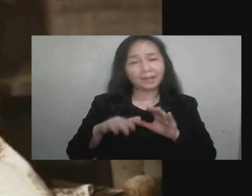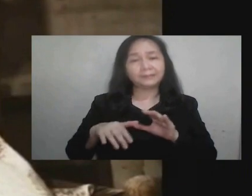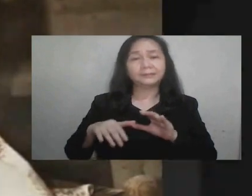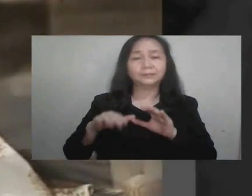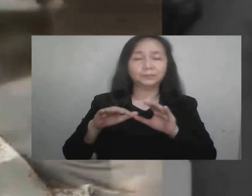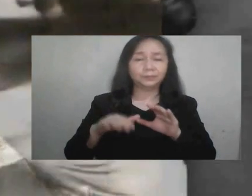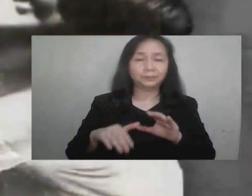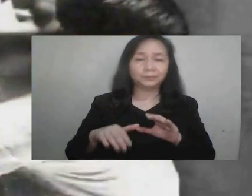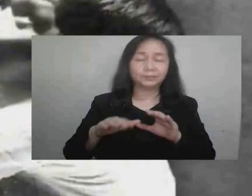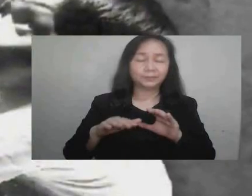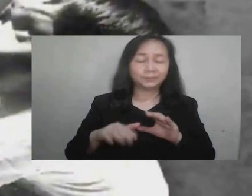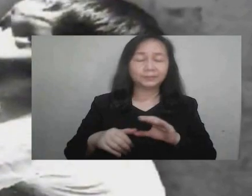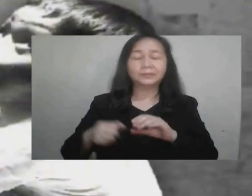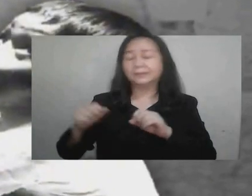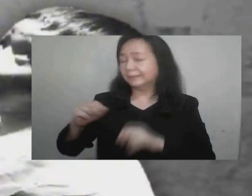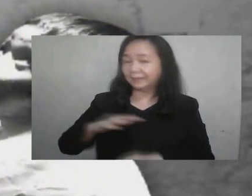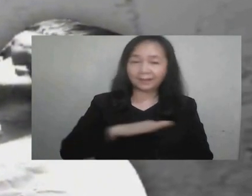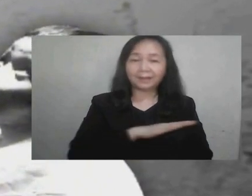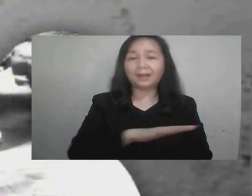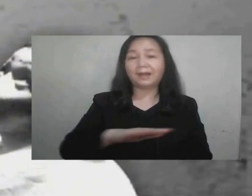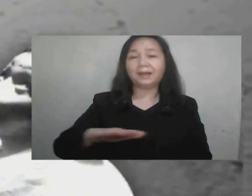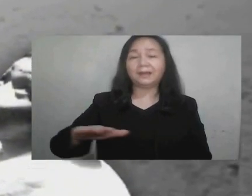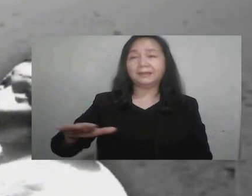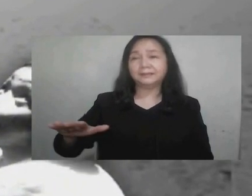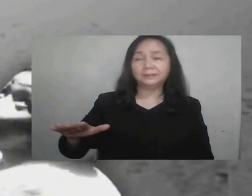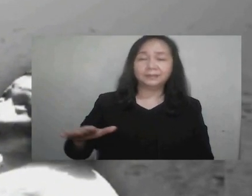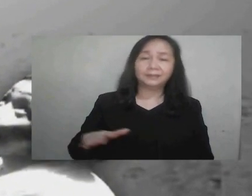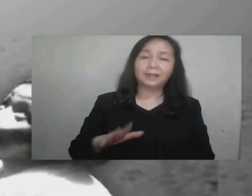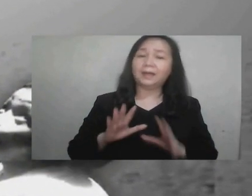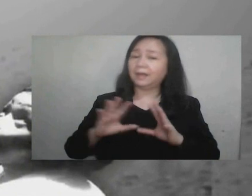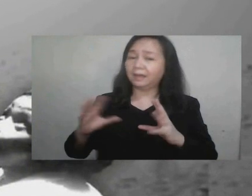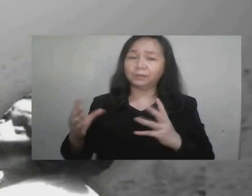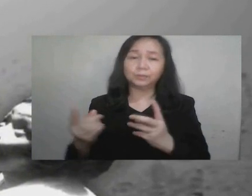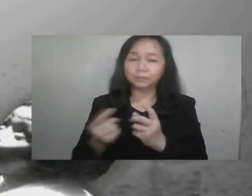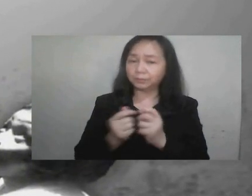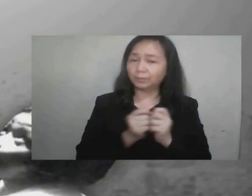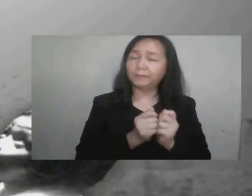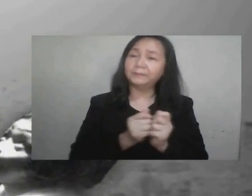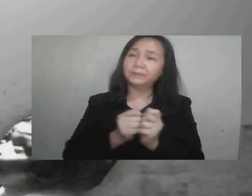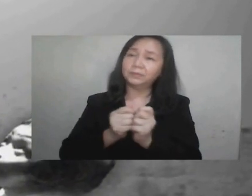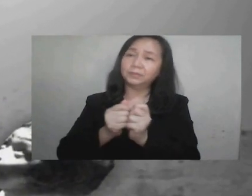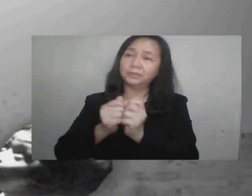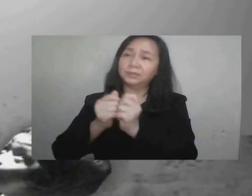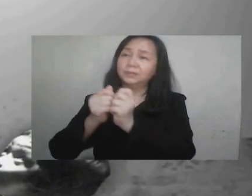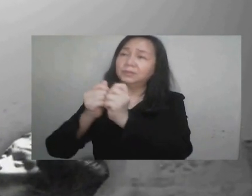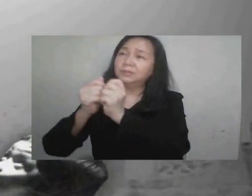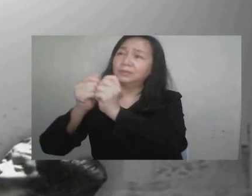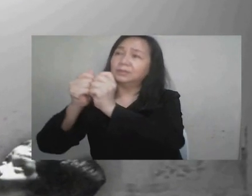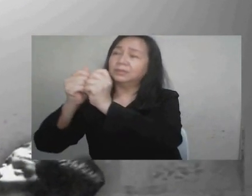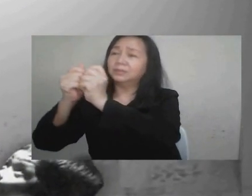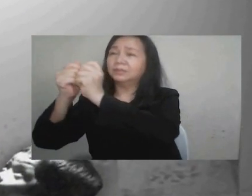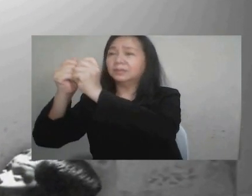Kapag-ibig. Kapag kung lahat inakaw